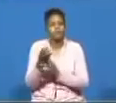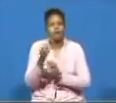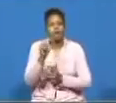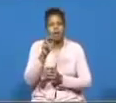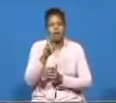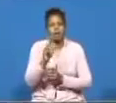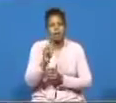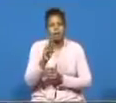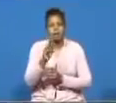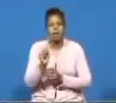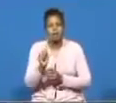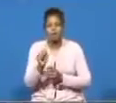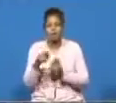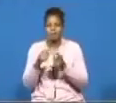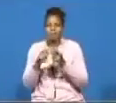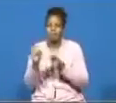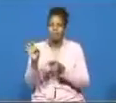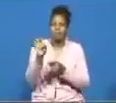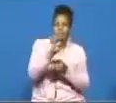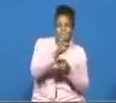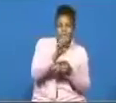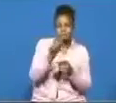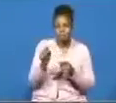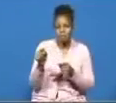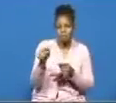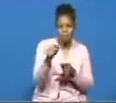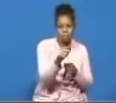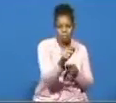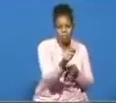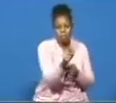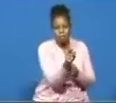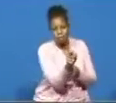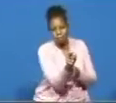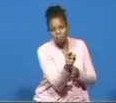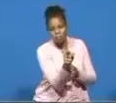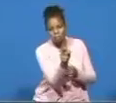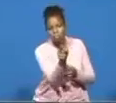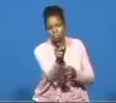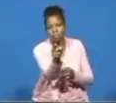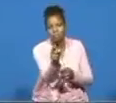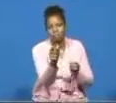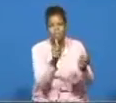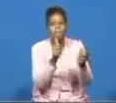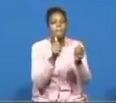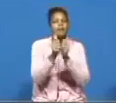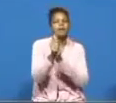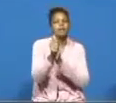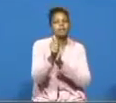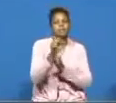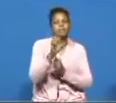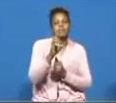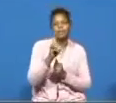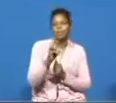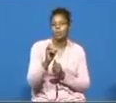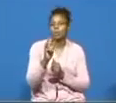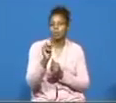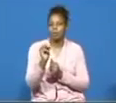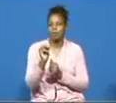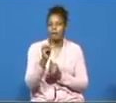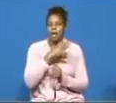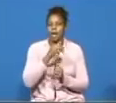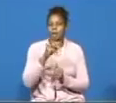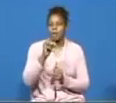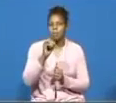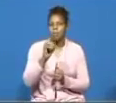then northward as it were to pass the east of edom and moab